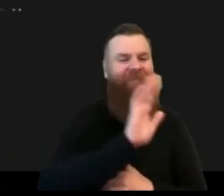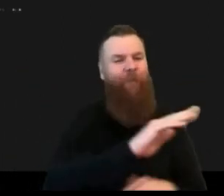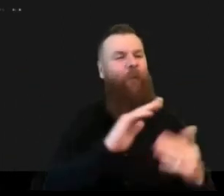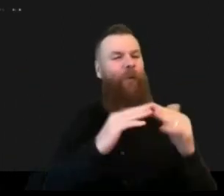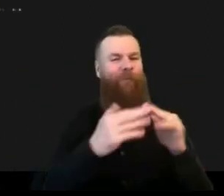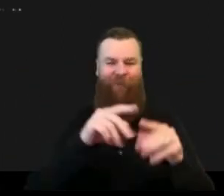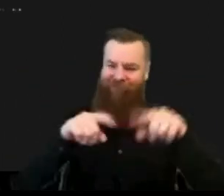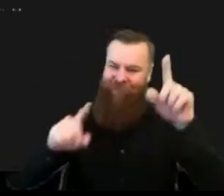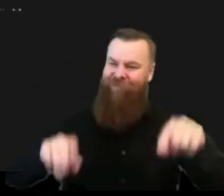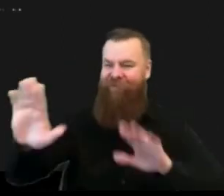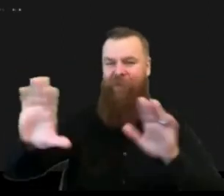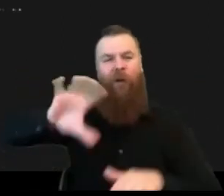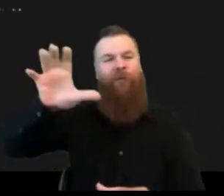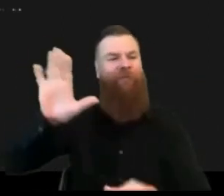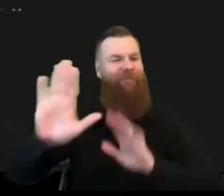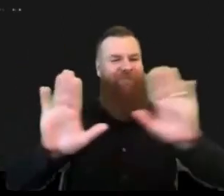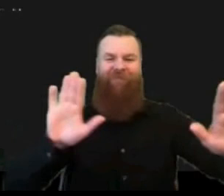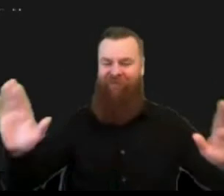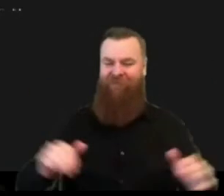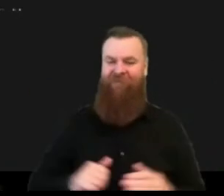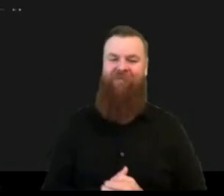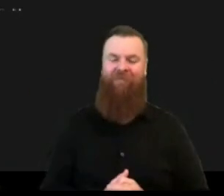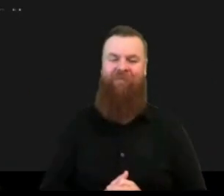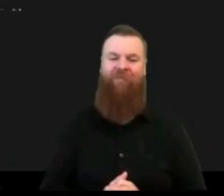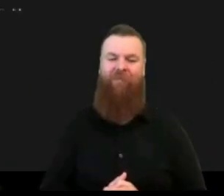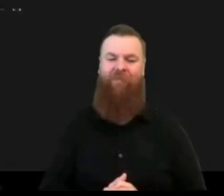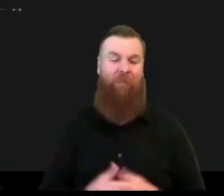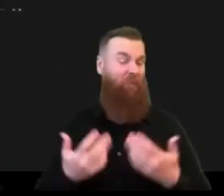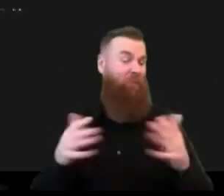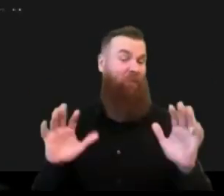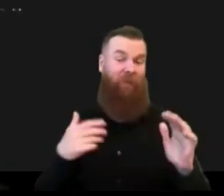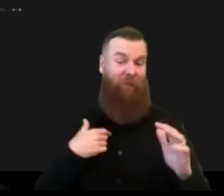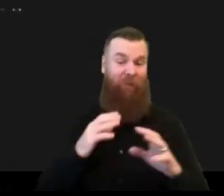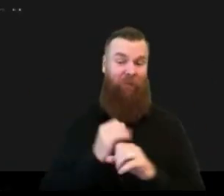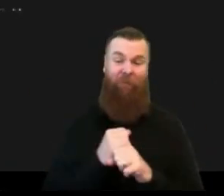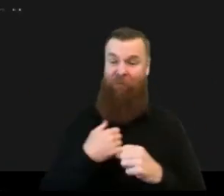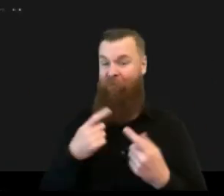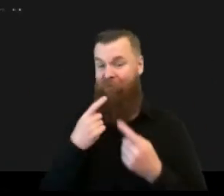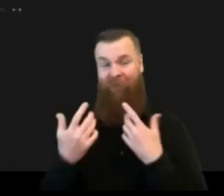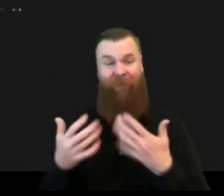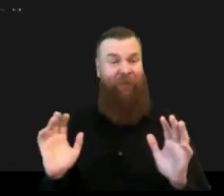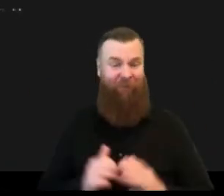yeah so that's it for group delta thank you very much